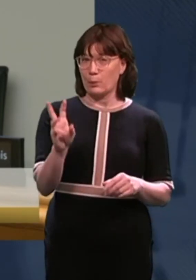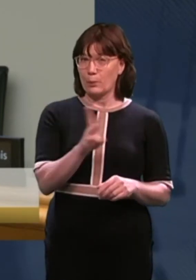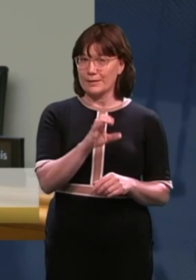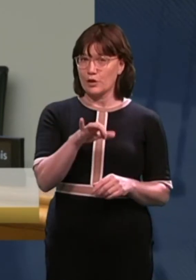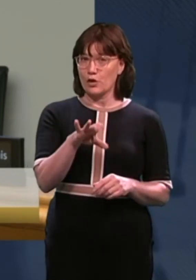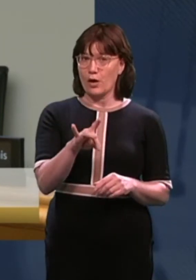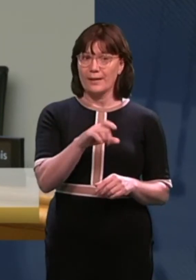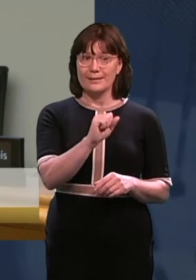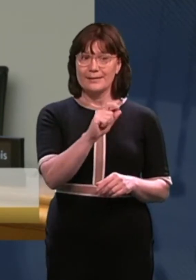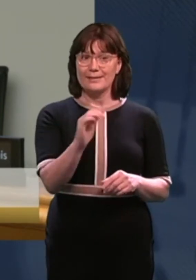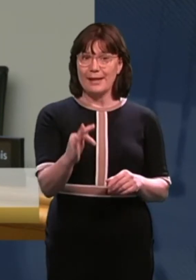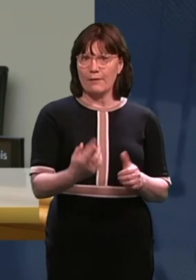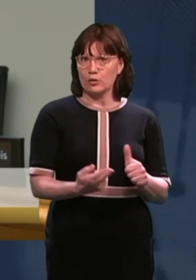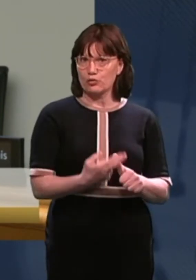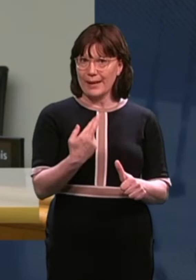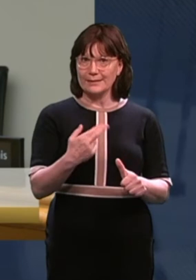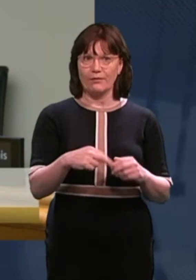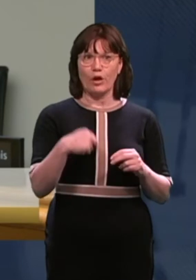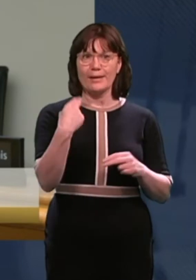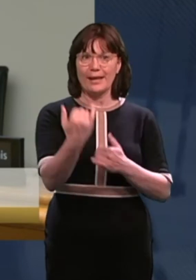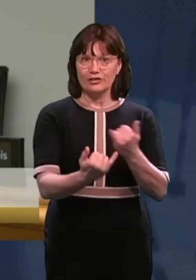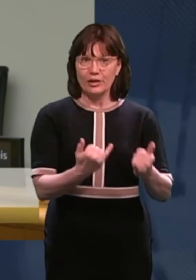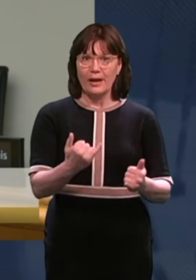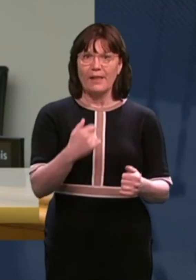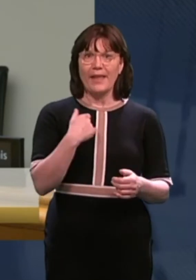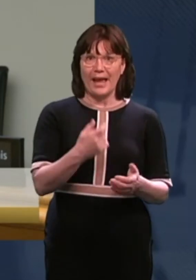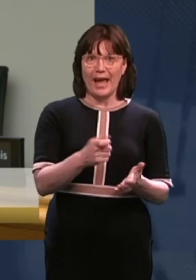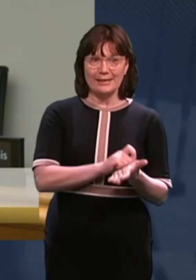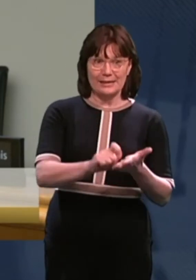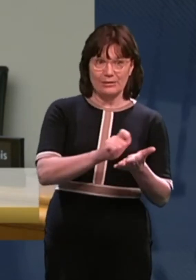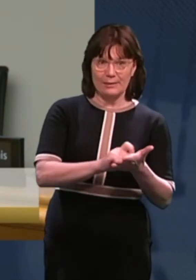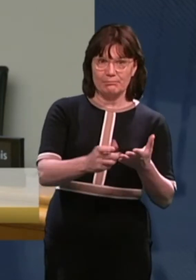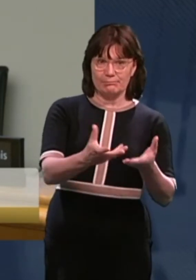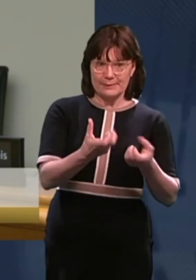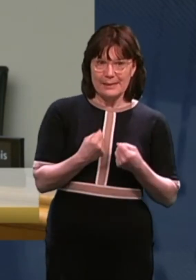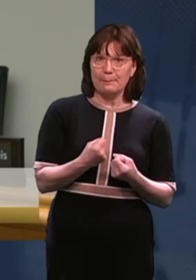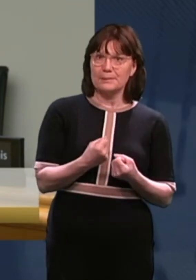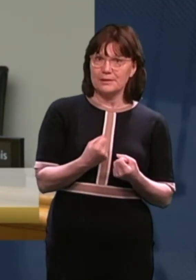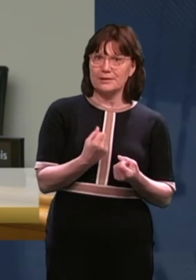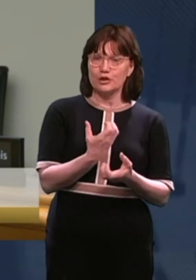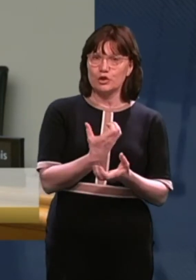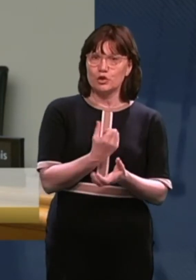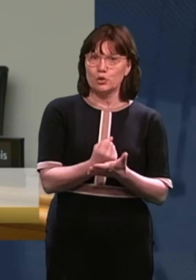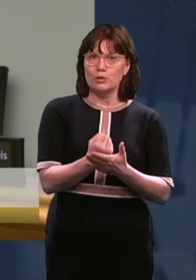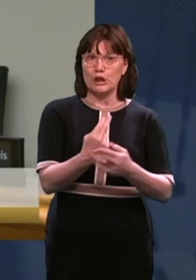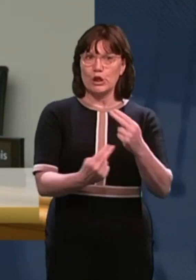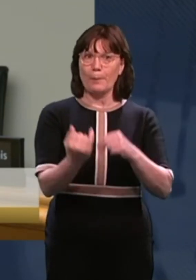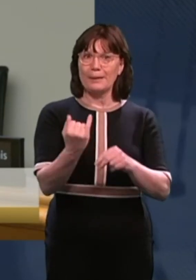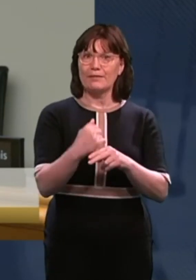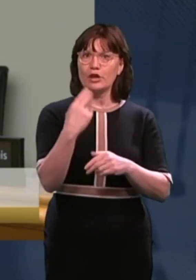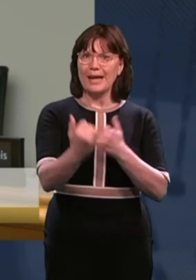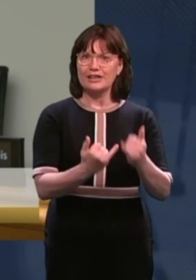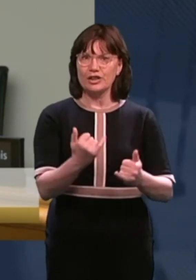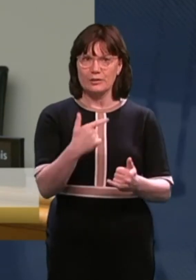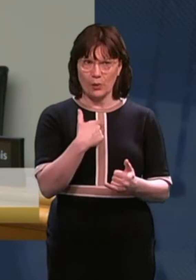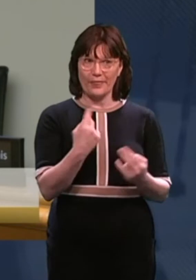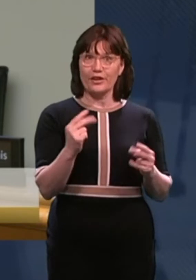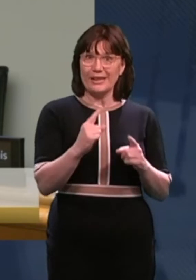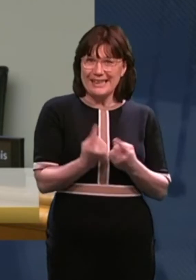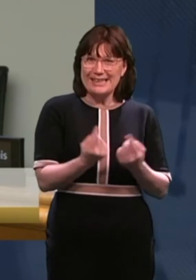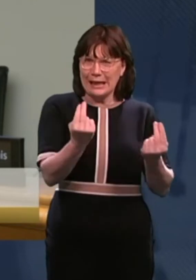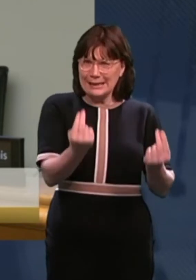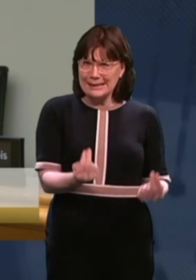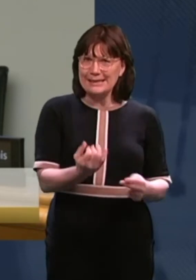staff in place for the following year, they had accommodation in place and they had students enrolled. So, that is testament to the need in the area. So, it is beyond